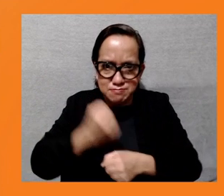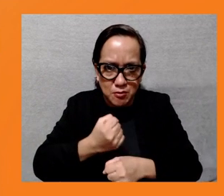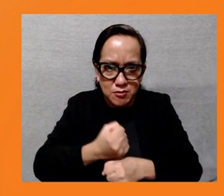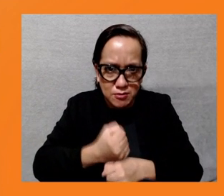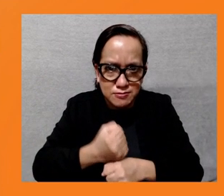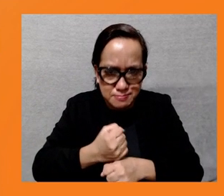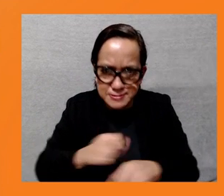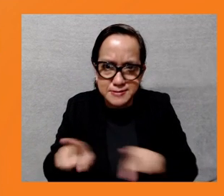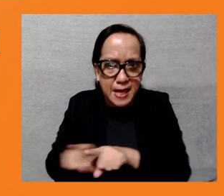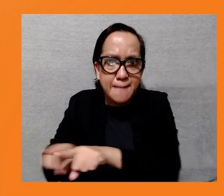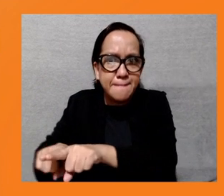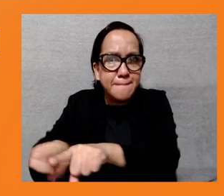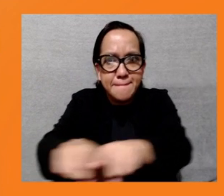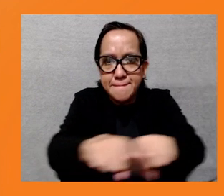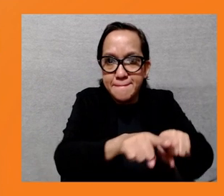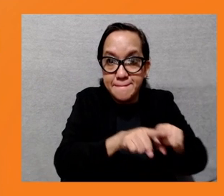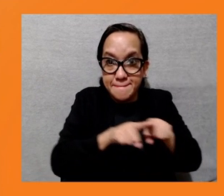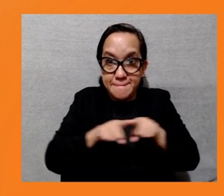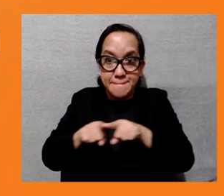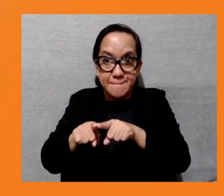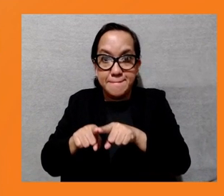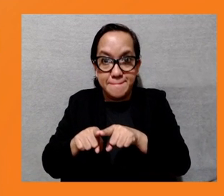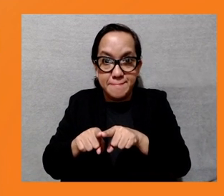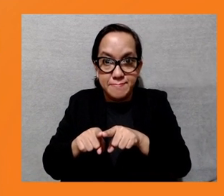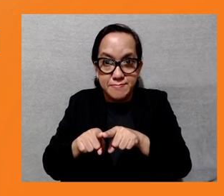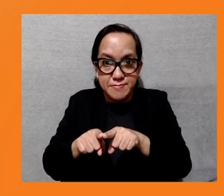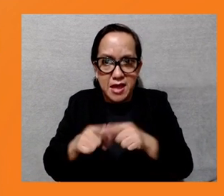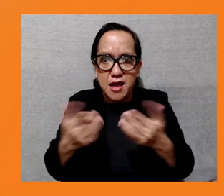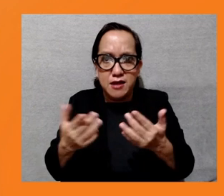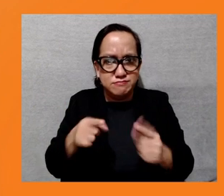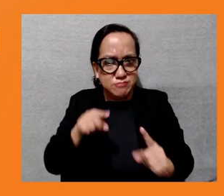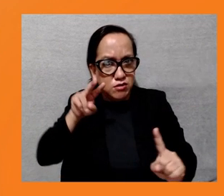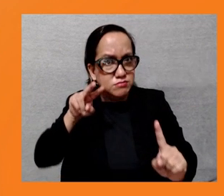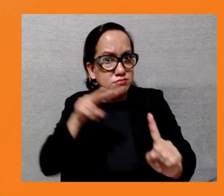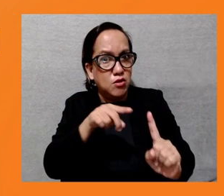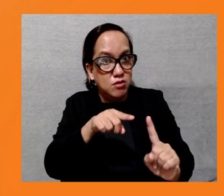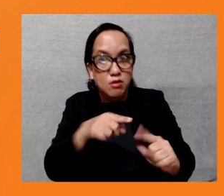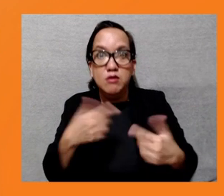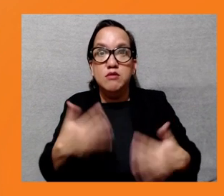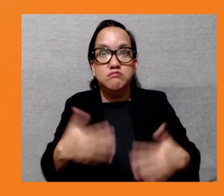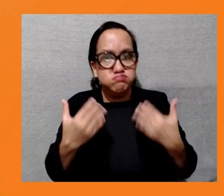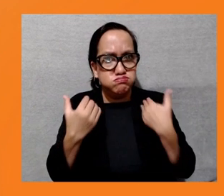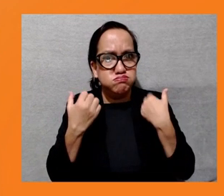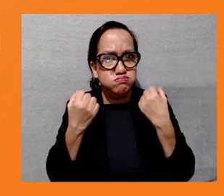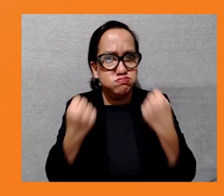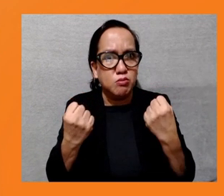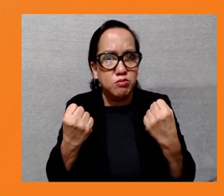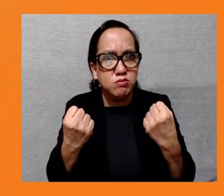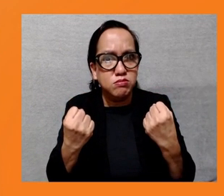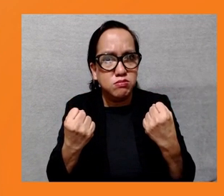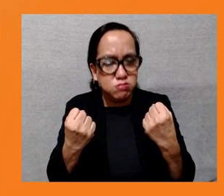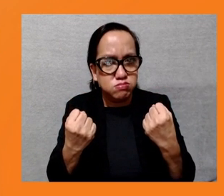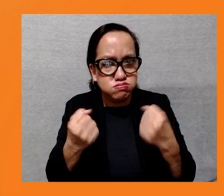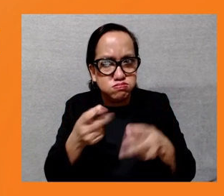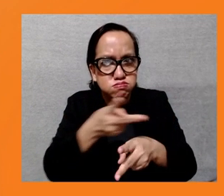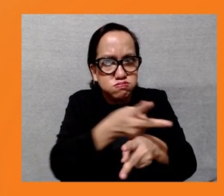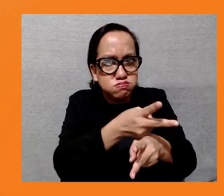we're looking through the new policy to strengthen that and also strengthen monitoring and supervision. And we also link this into